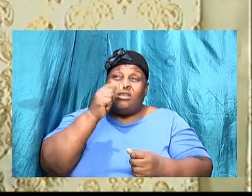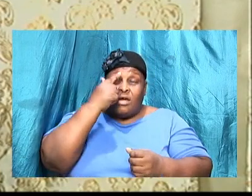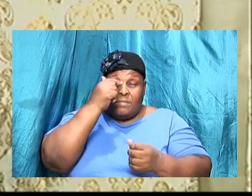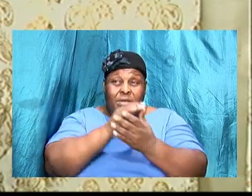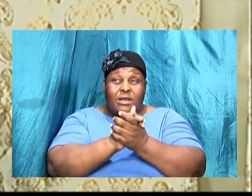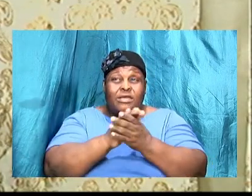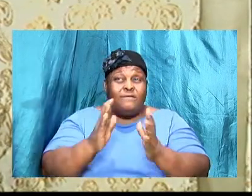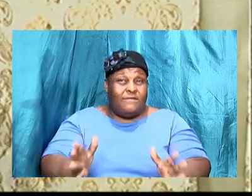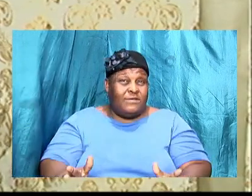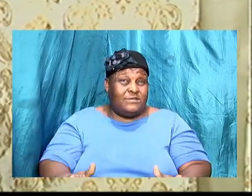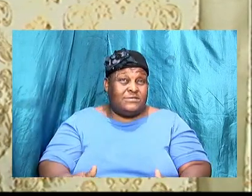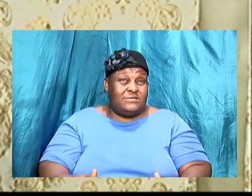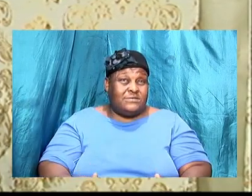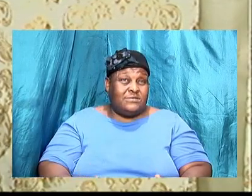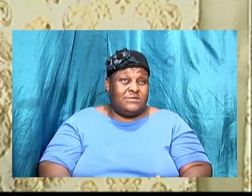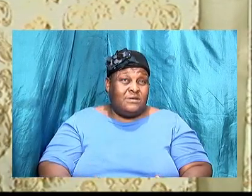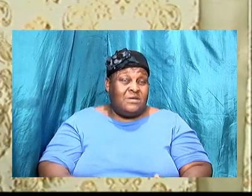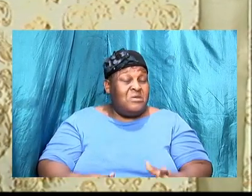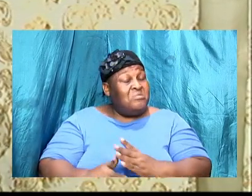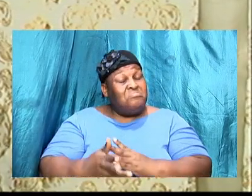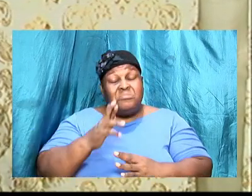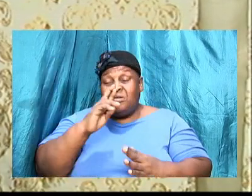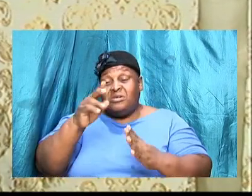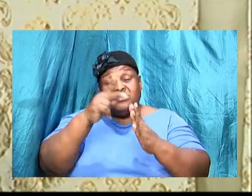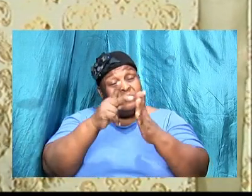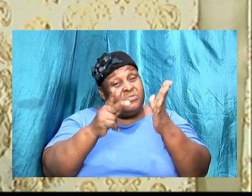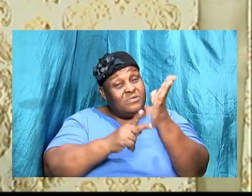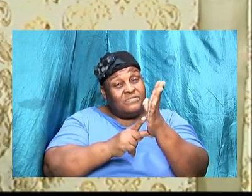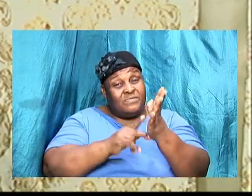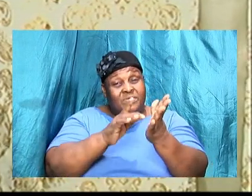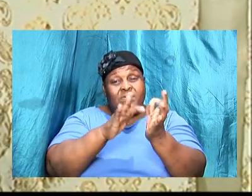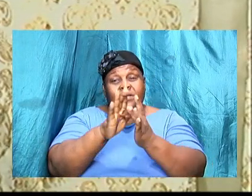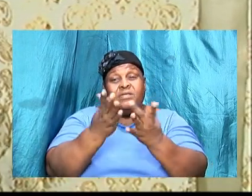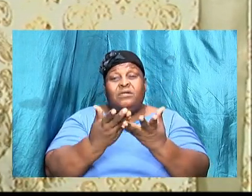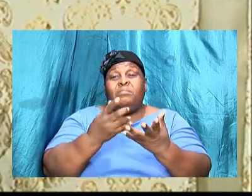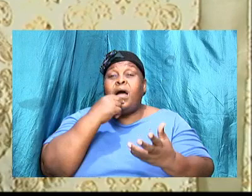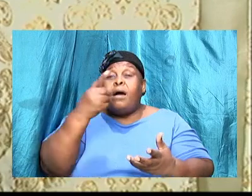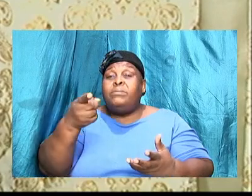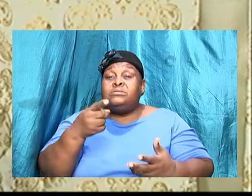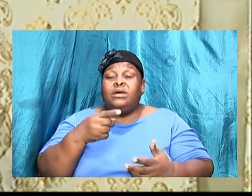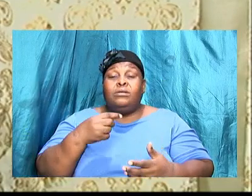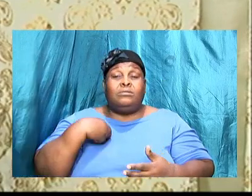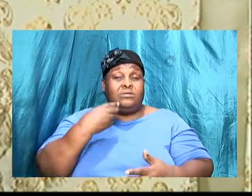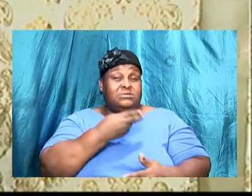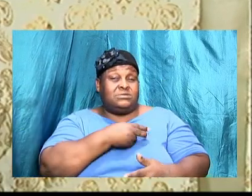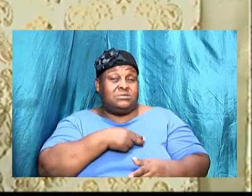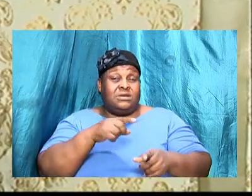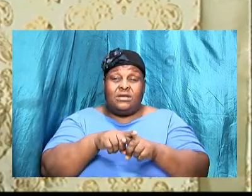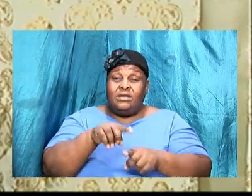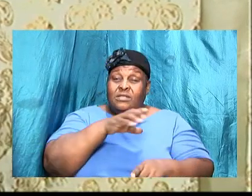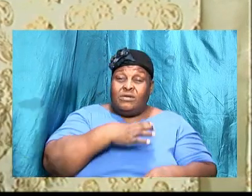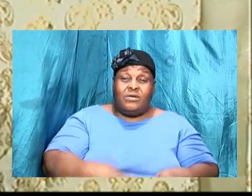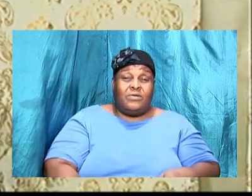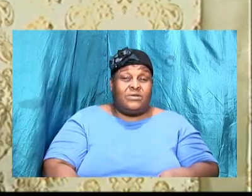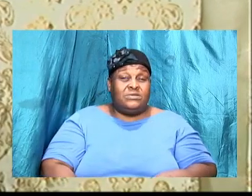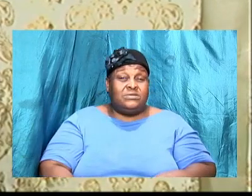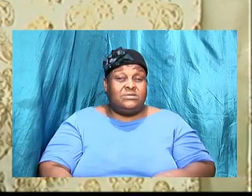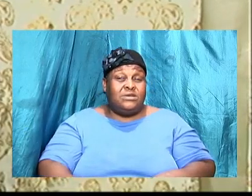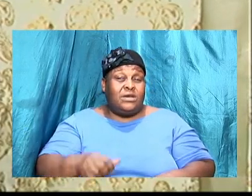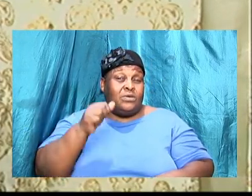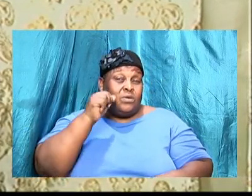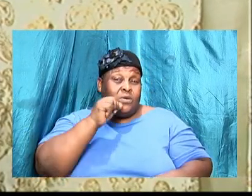so there are some principles that the Bible give us so if as a Christian lady,